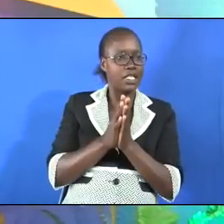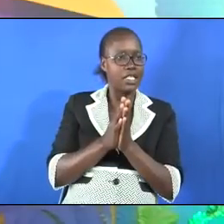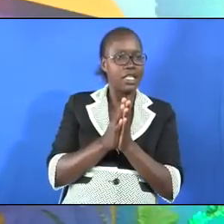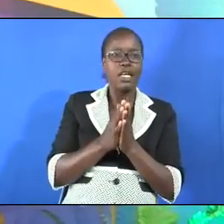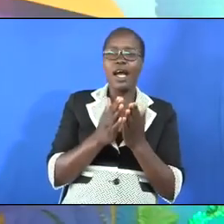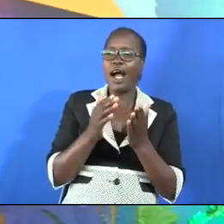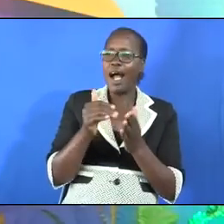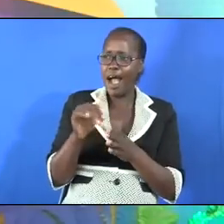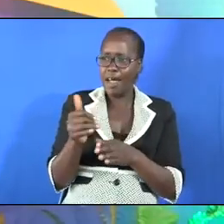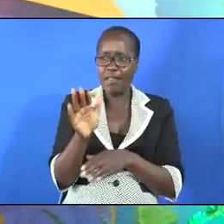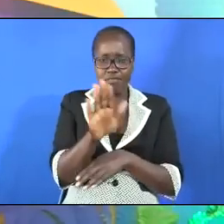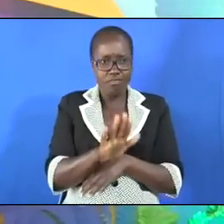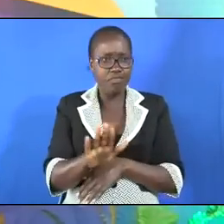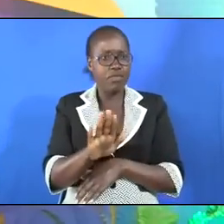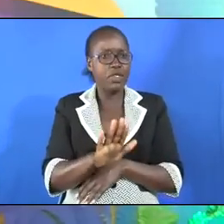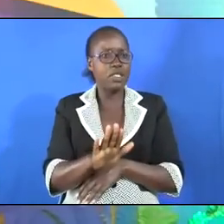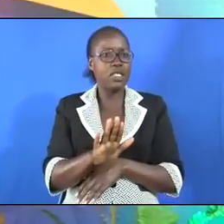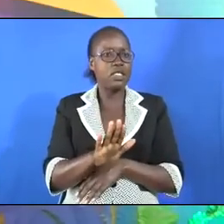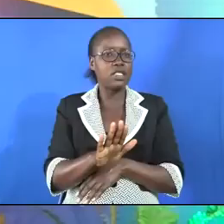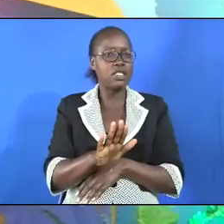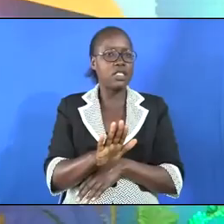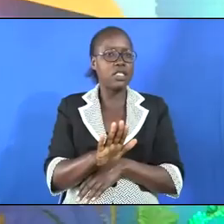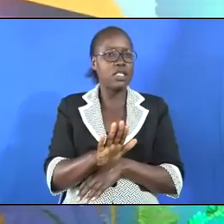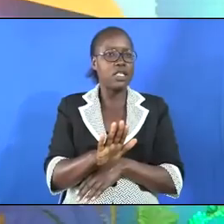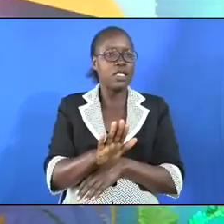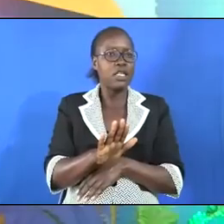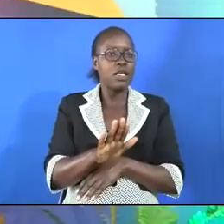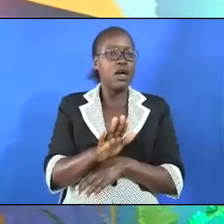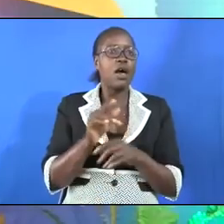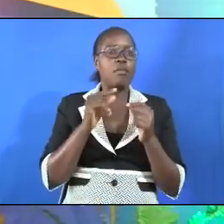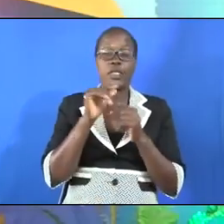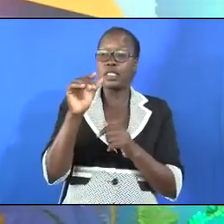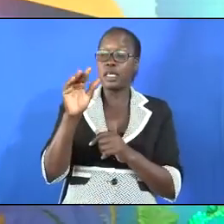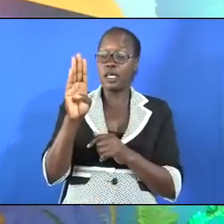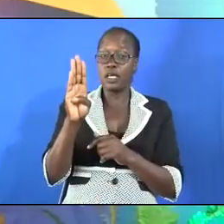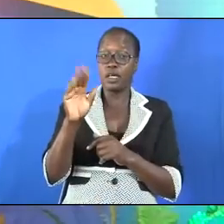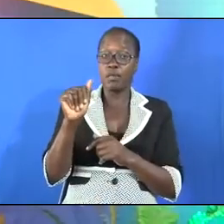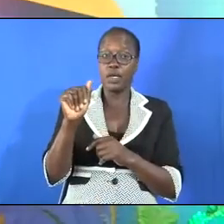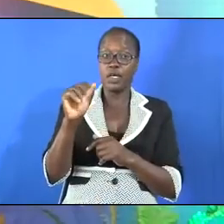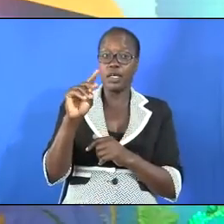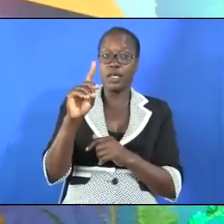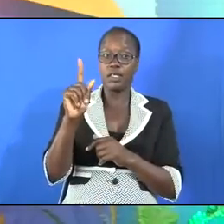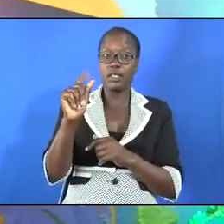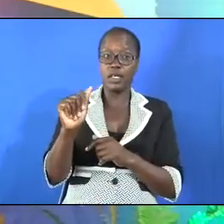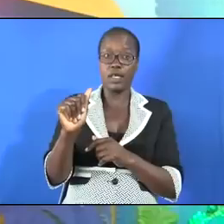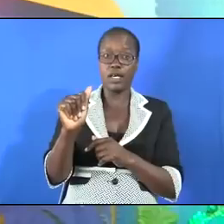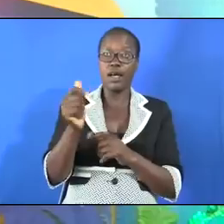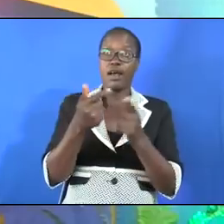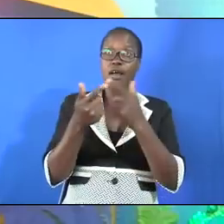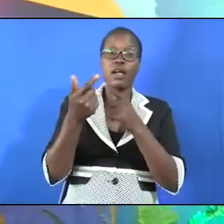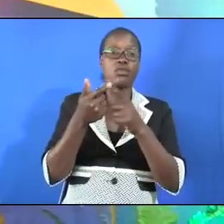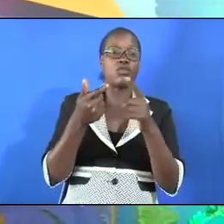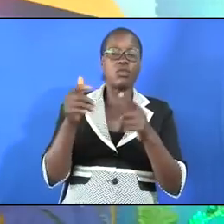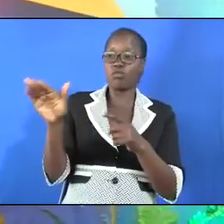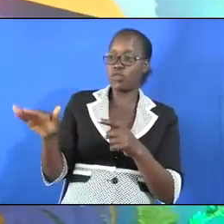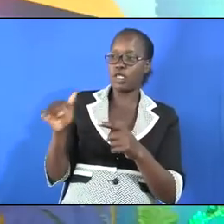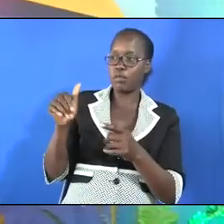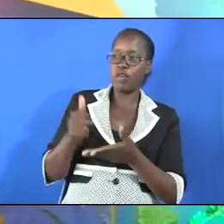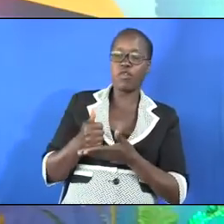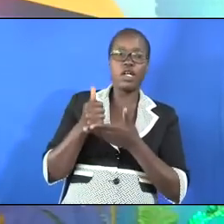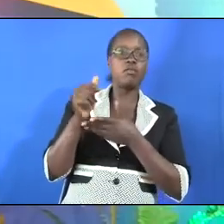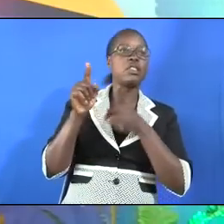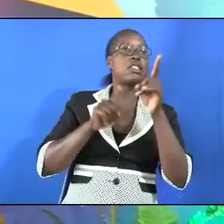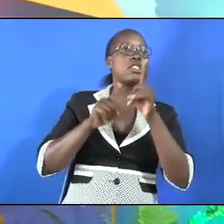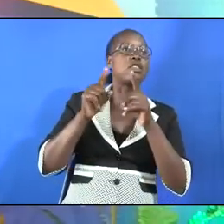SID division, where Pastor Banda comes from, for facilitating the coming of our pastor.